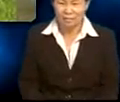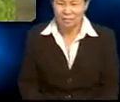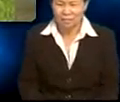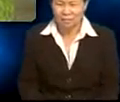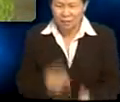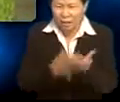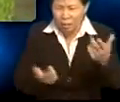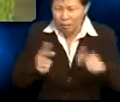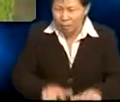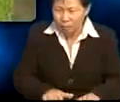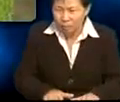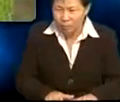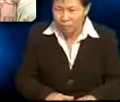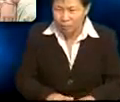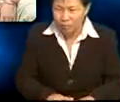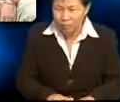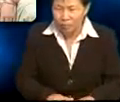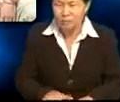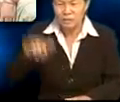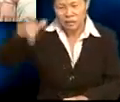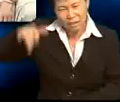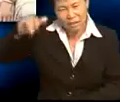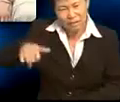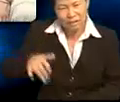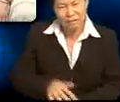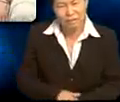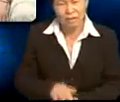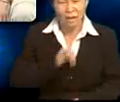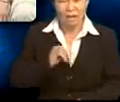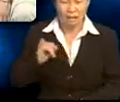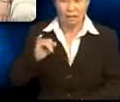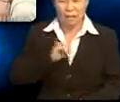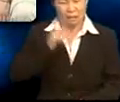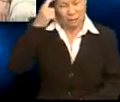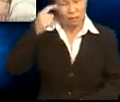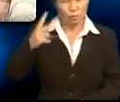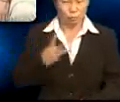Shouldn't we help him with the fishing rod? Yes, I think we should.